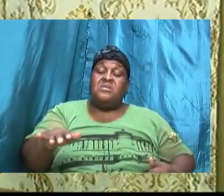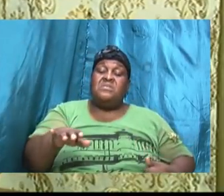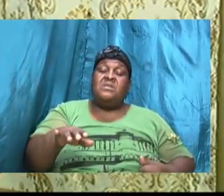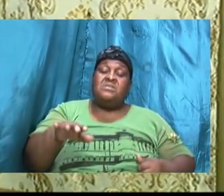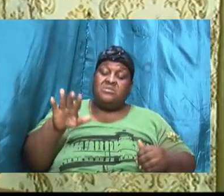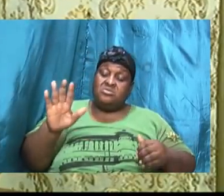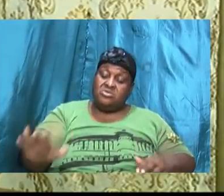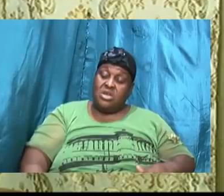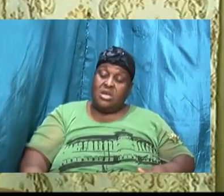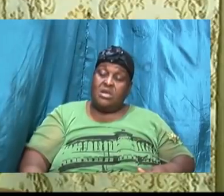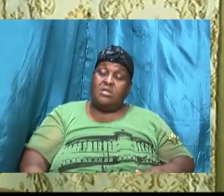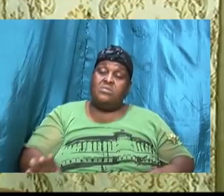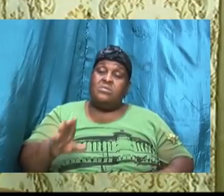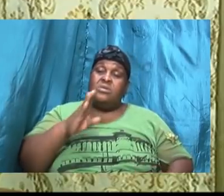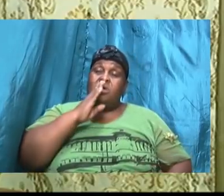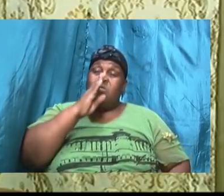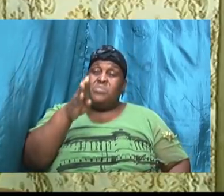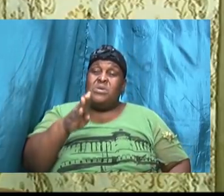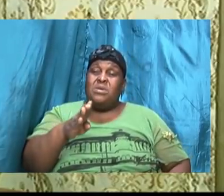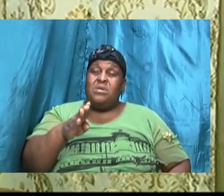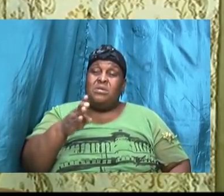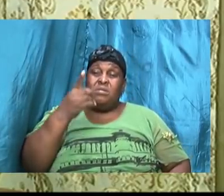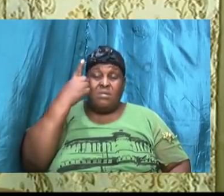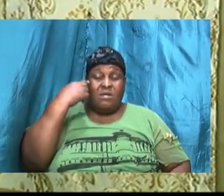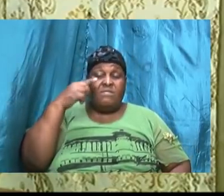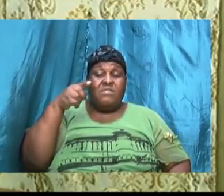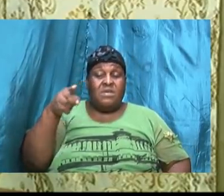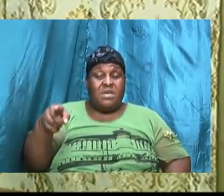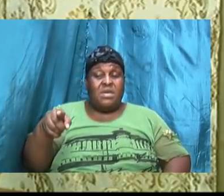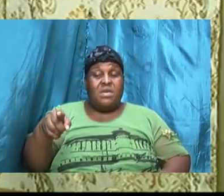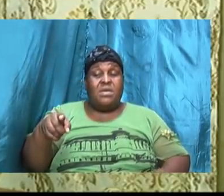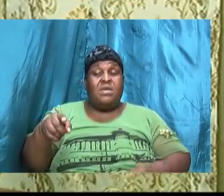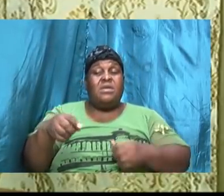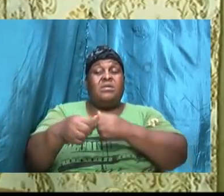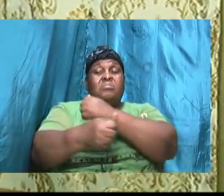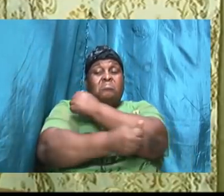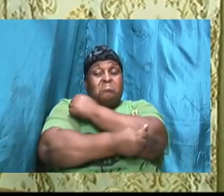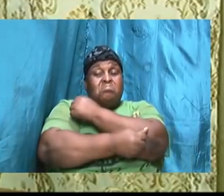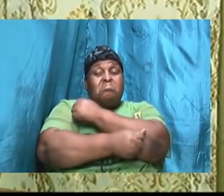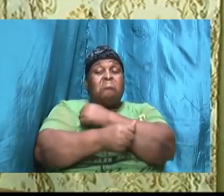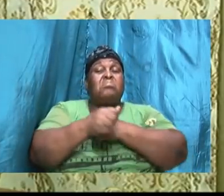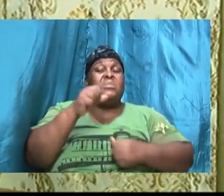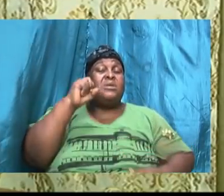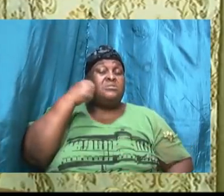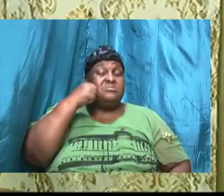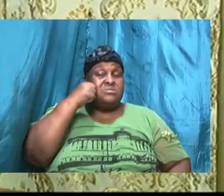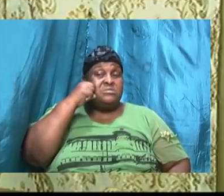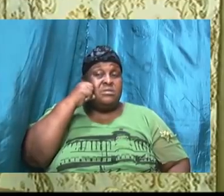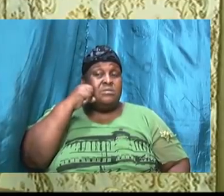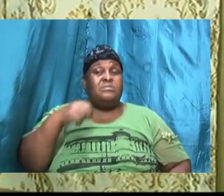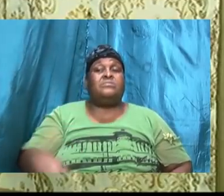be of him and of his wife Sarah